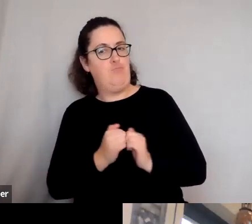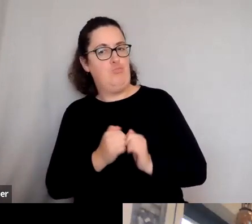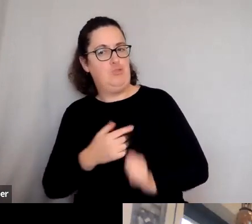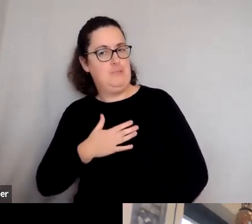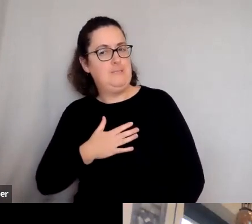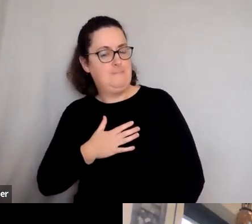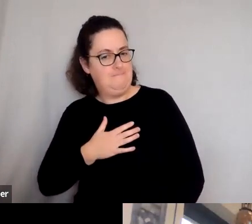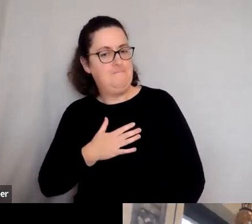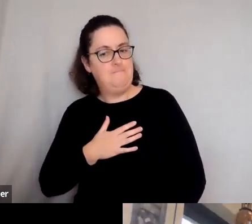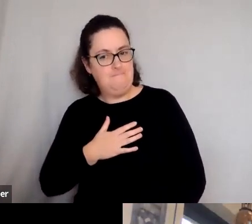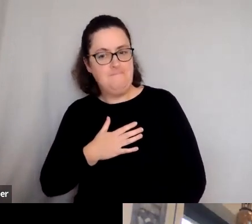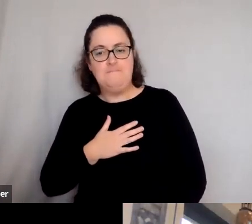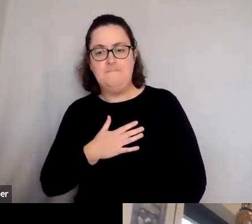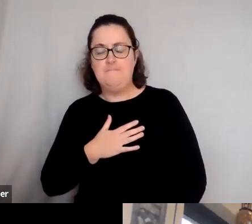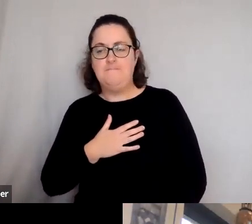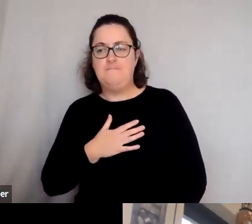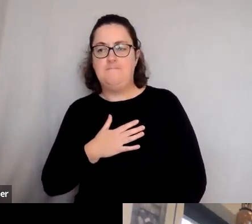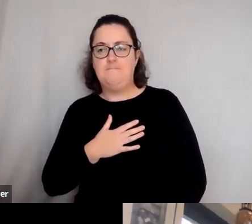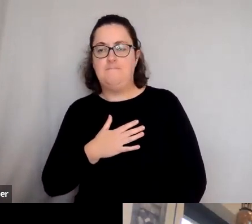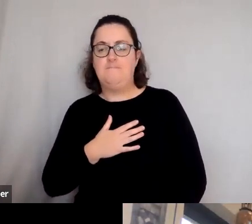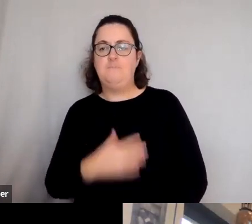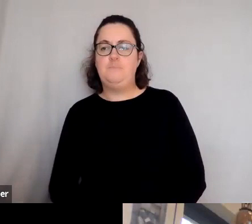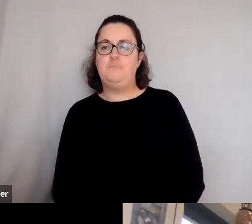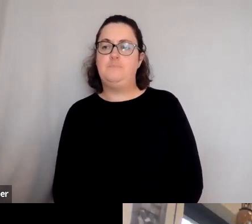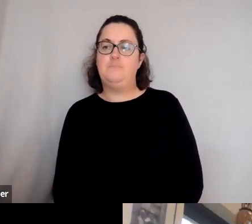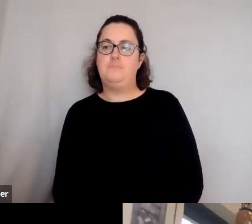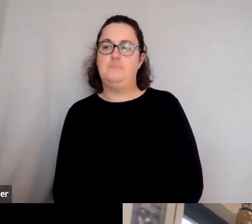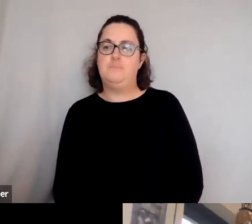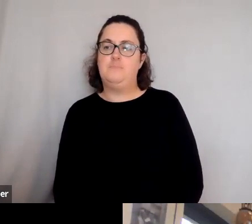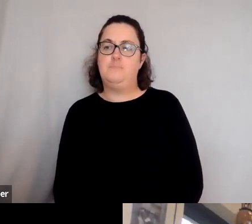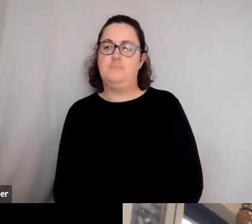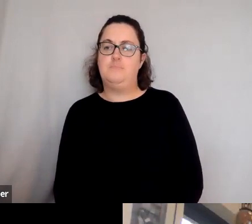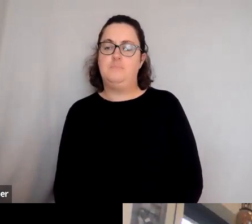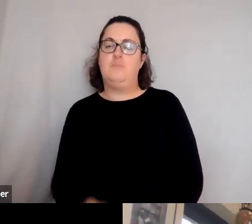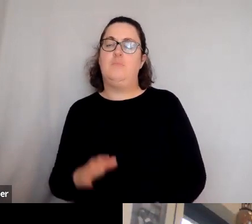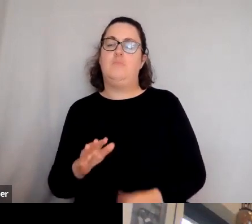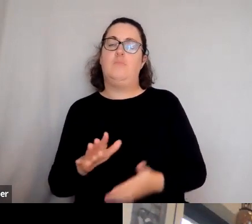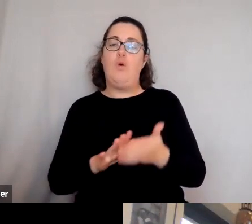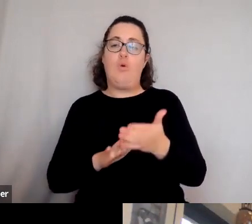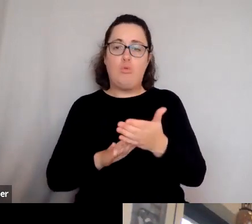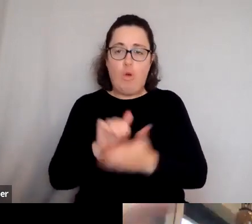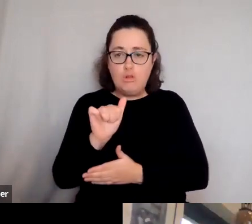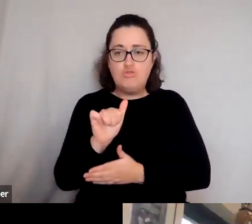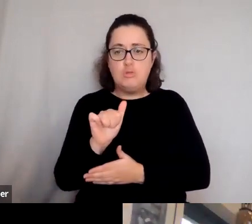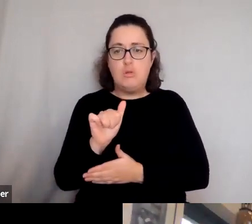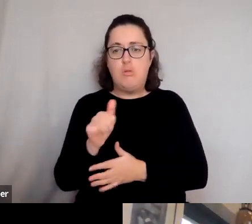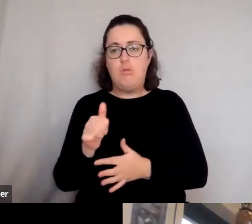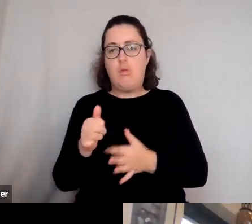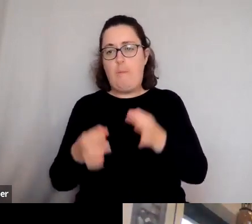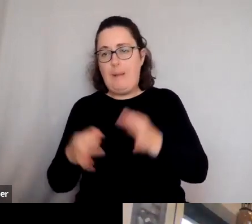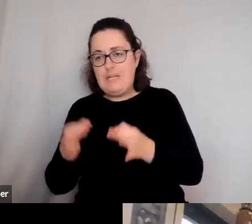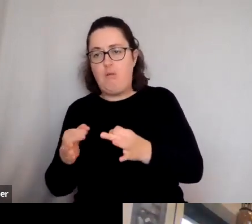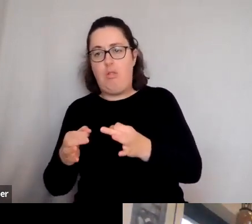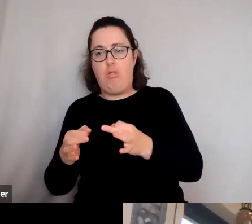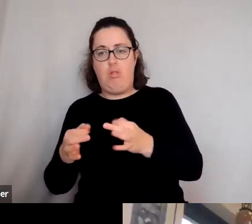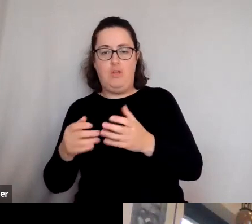I think that as cultural and political sort of geopolitics changes,